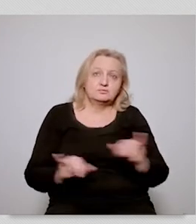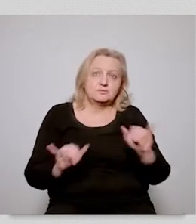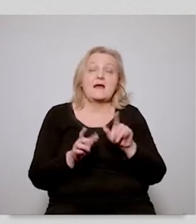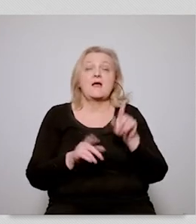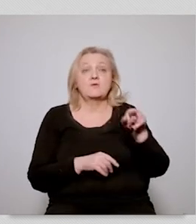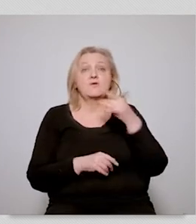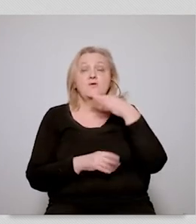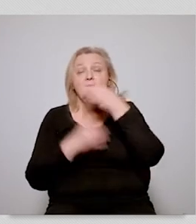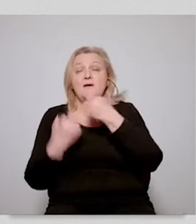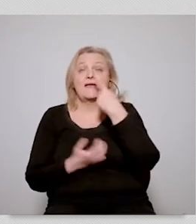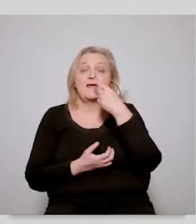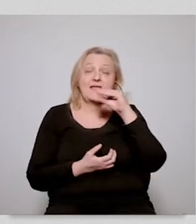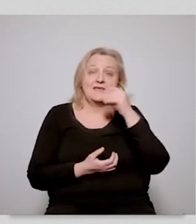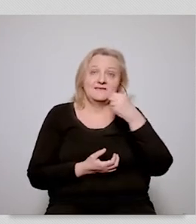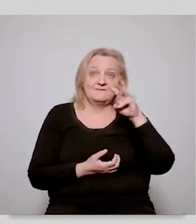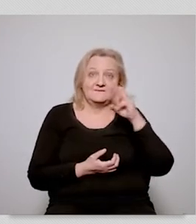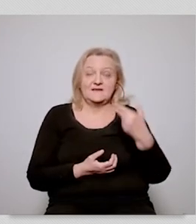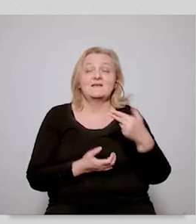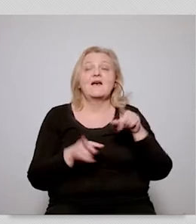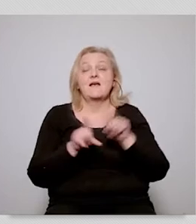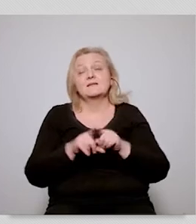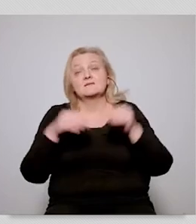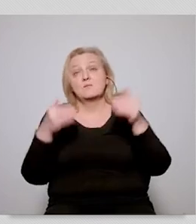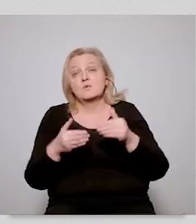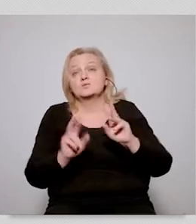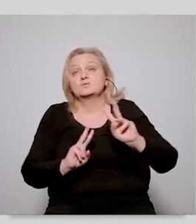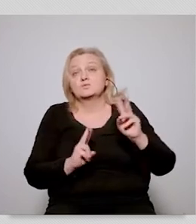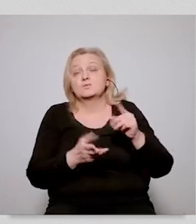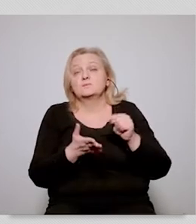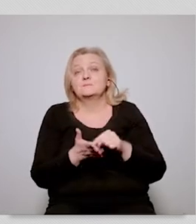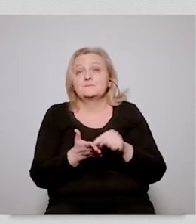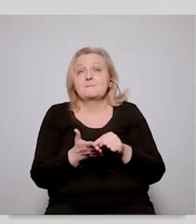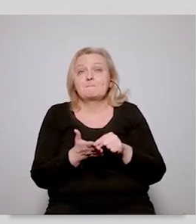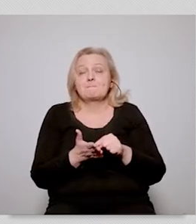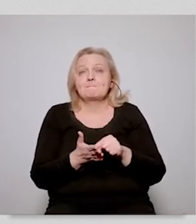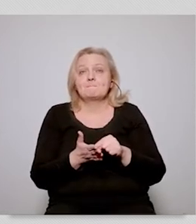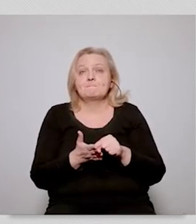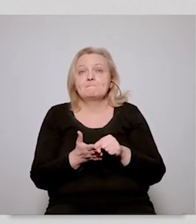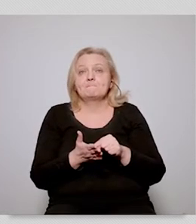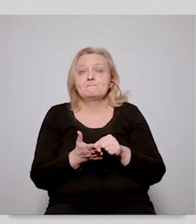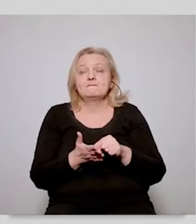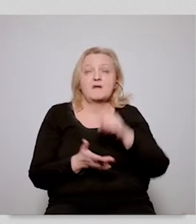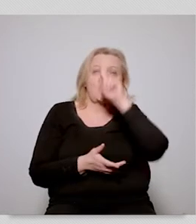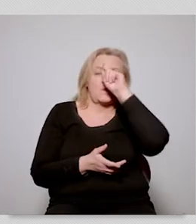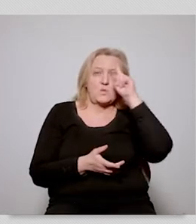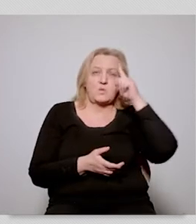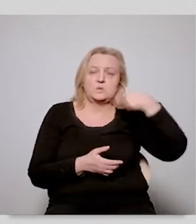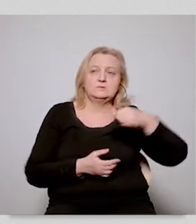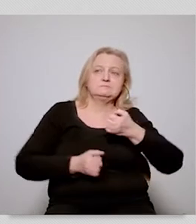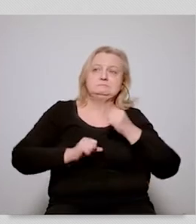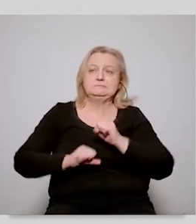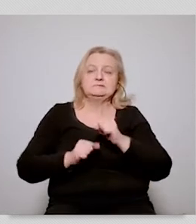mentioned by edwin but also those trap traps that may stem from social